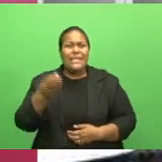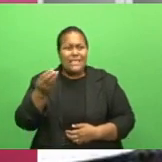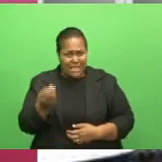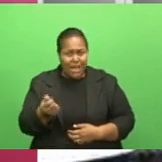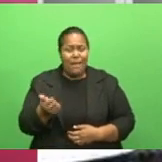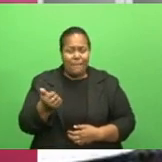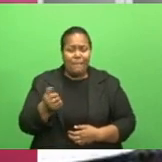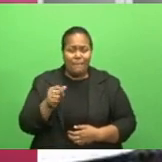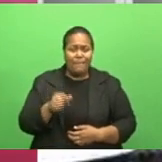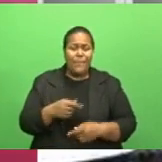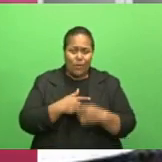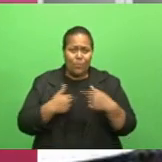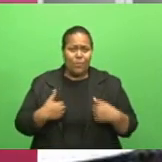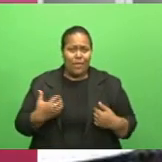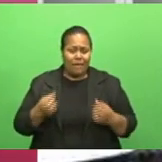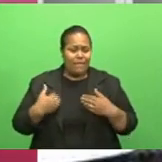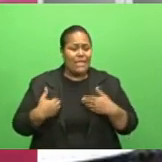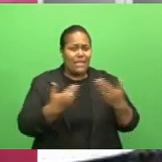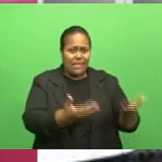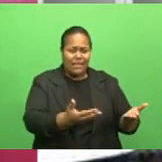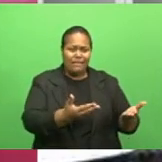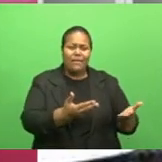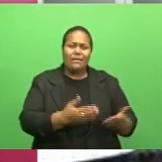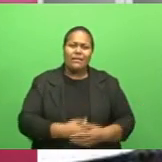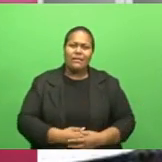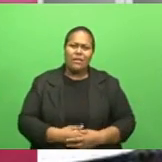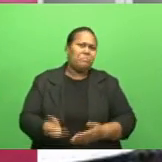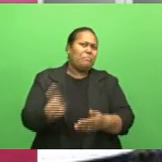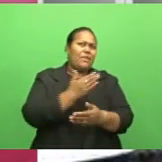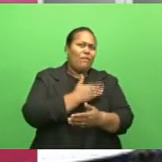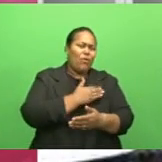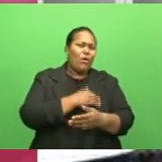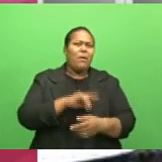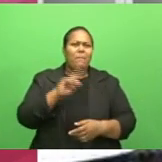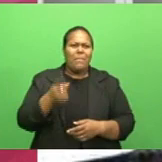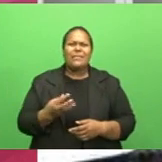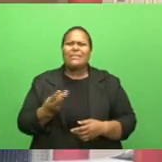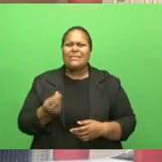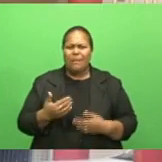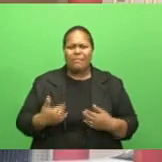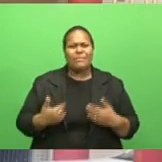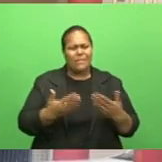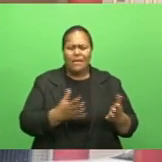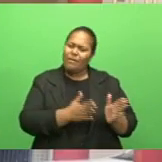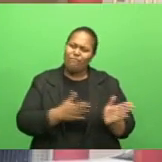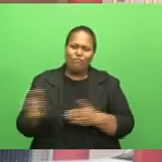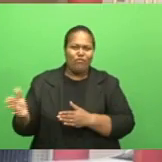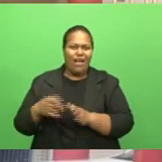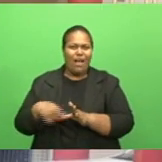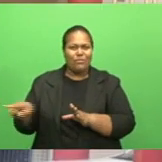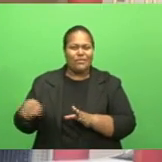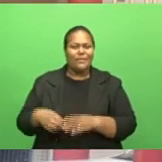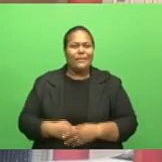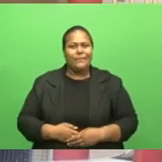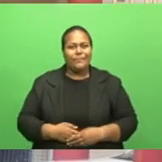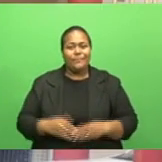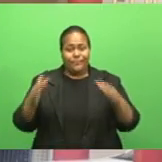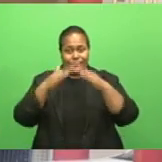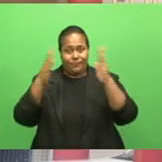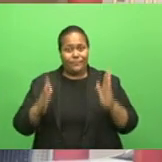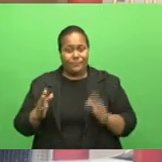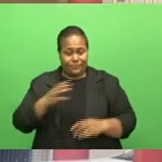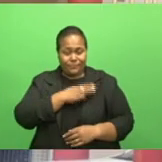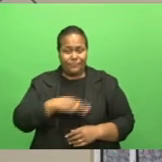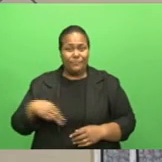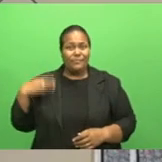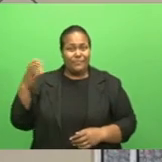given initially, some have voluntarily moved out. Housing Minister Pramila Kumar had earlier